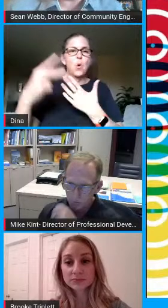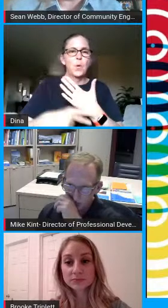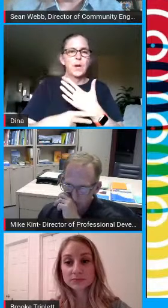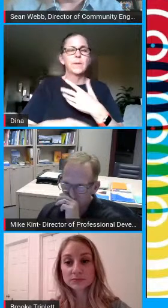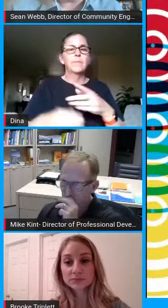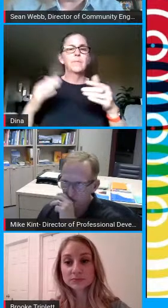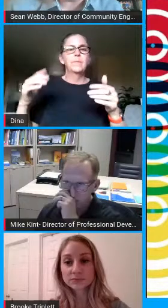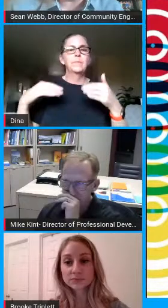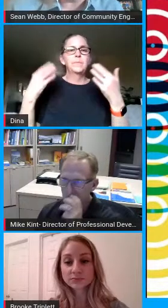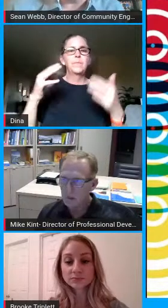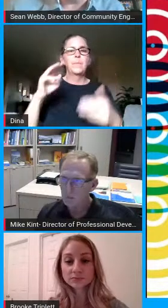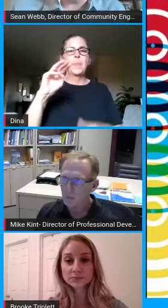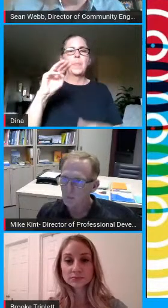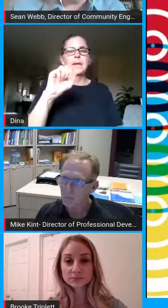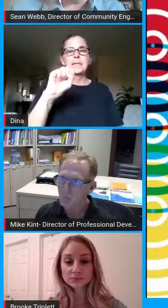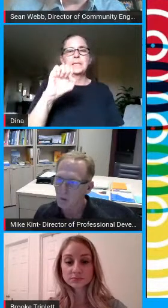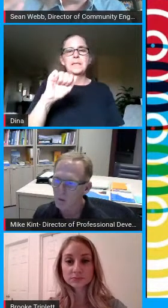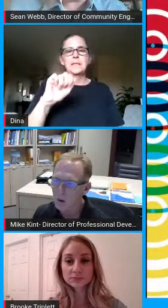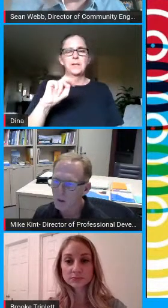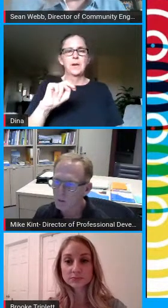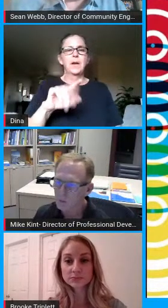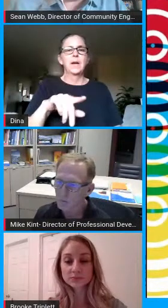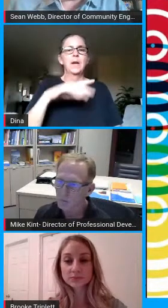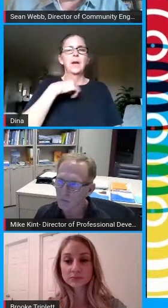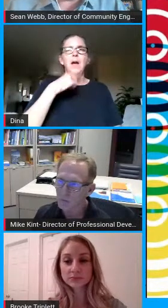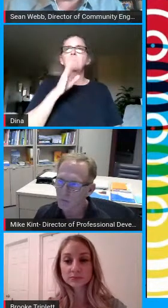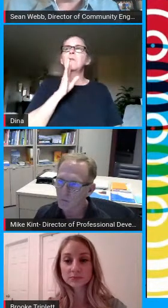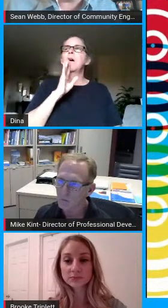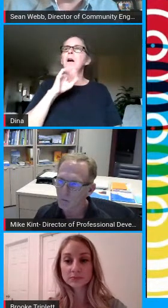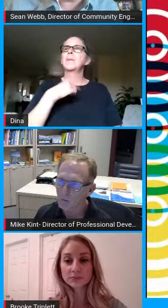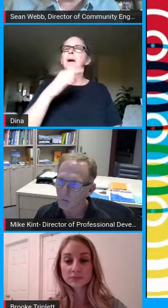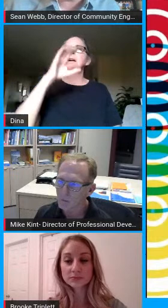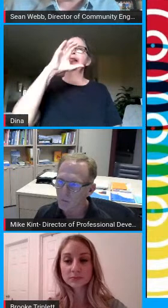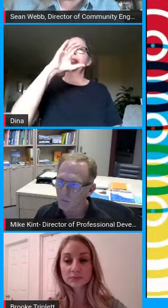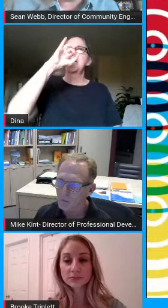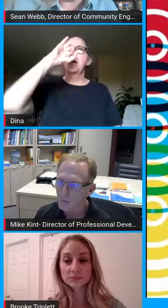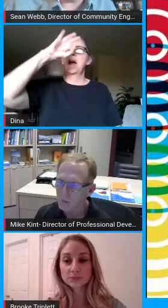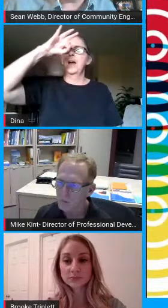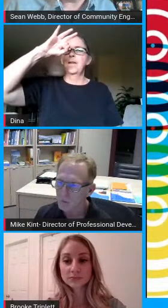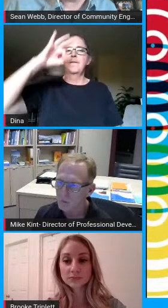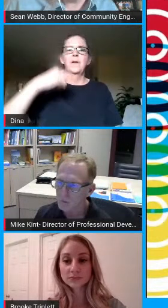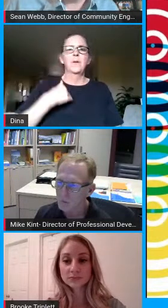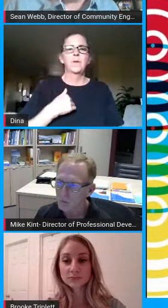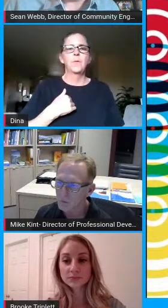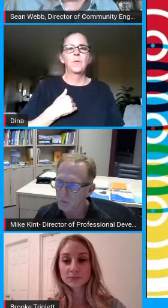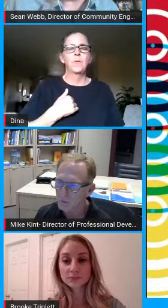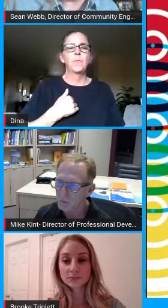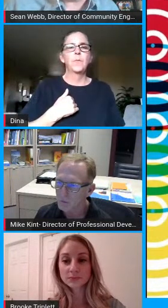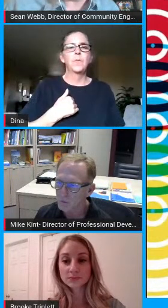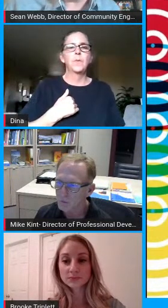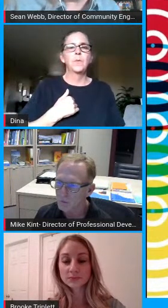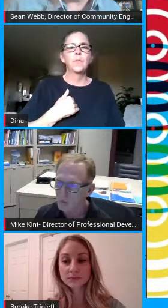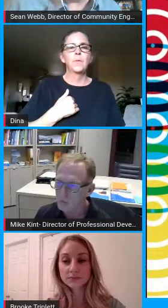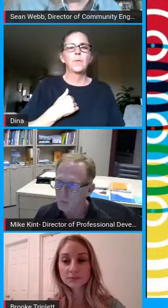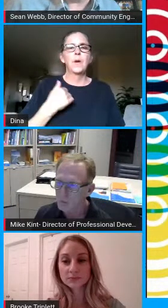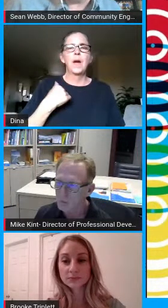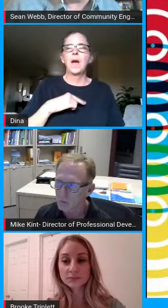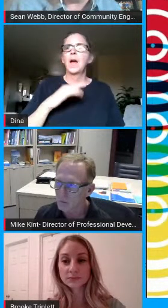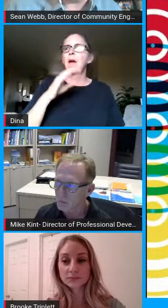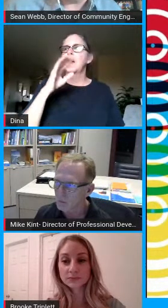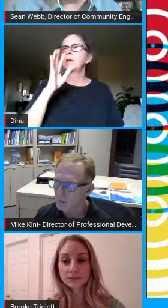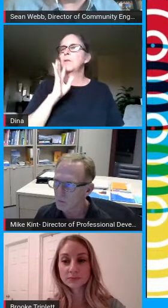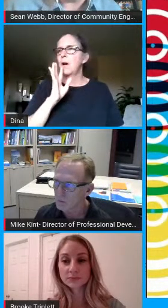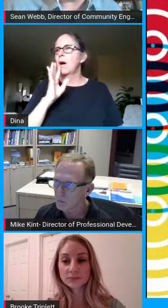in regards to cif and secondary you know with high school and so forth we were fortunate enough to have coach reese from uh laquinta high school who's their